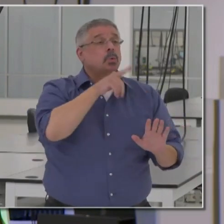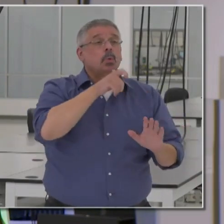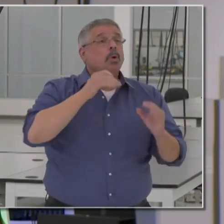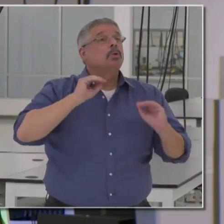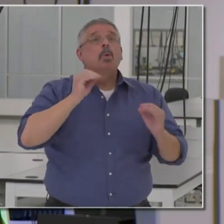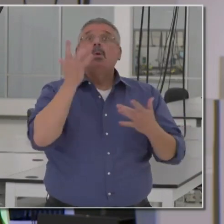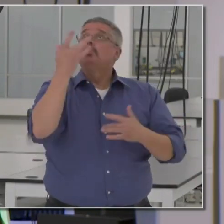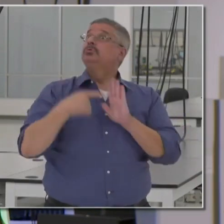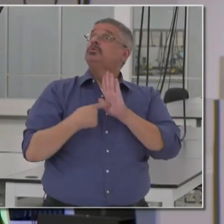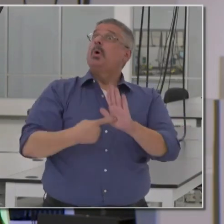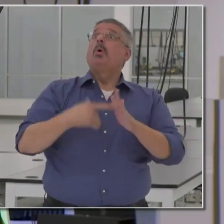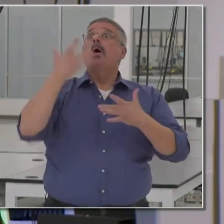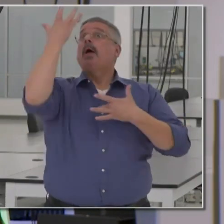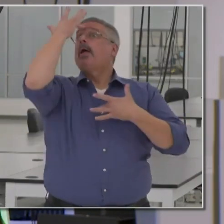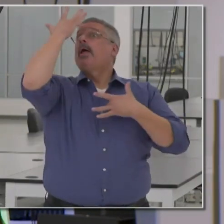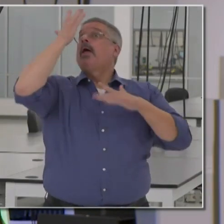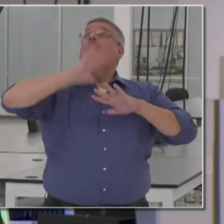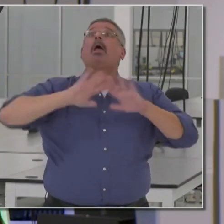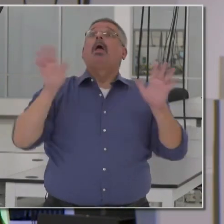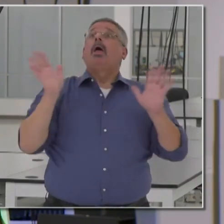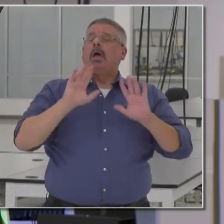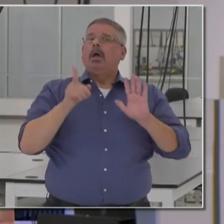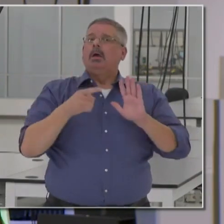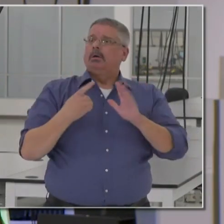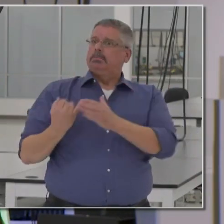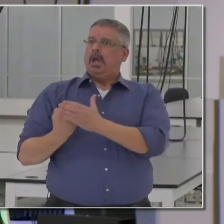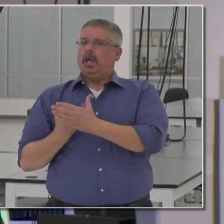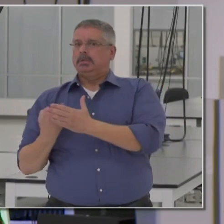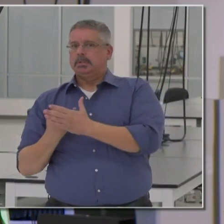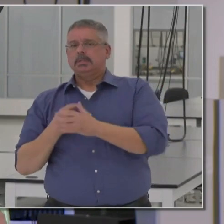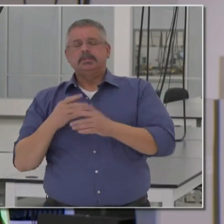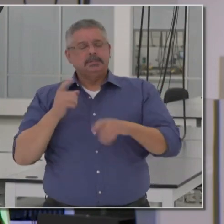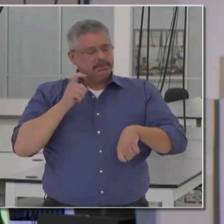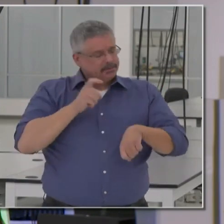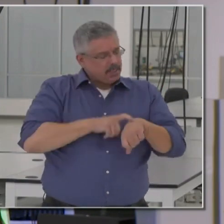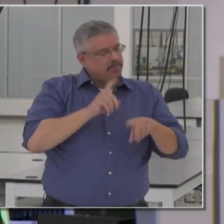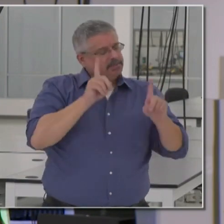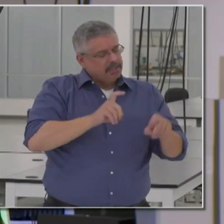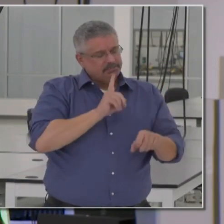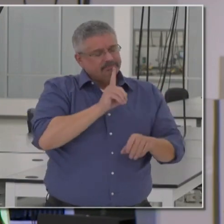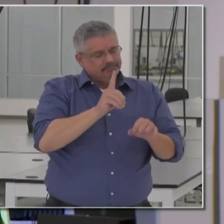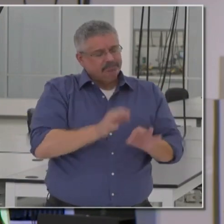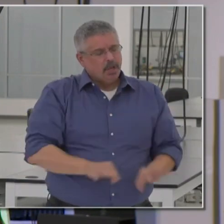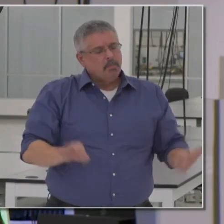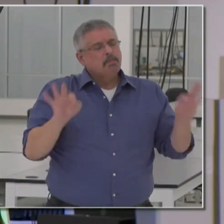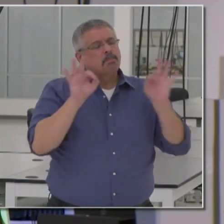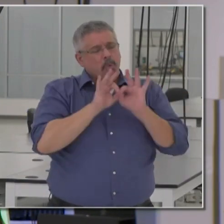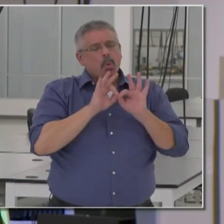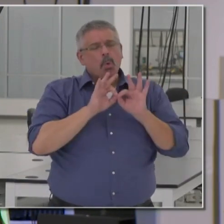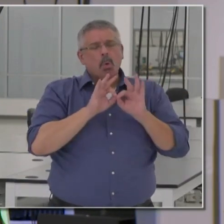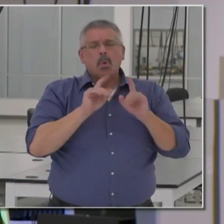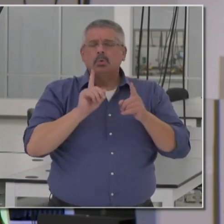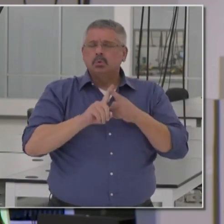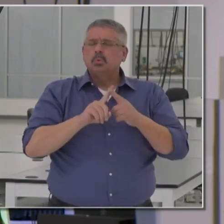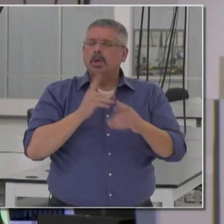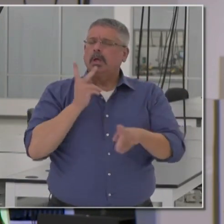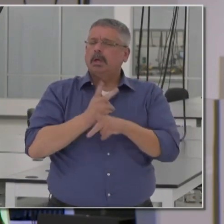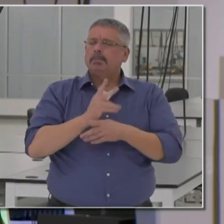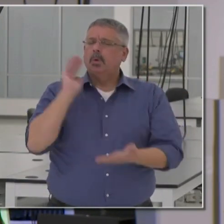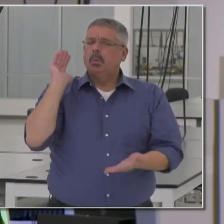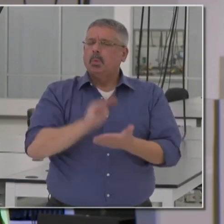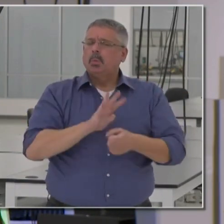individuals or those that are experiencing symptoms. Timely testing is foundational in terms of advancing those goals.